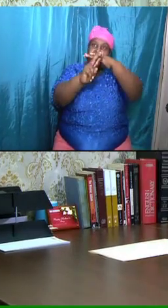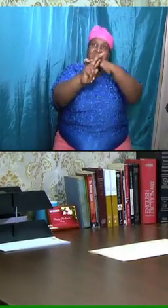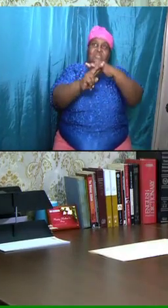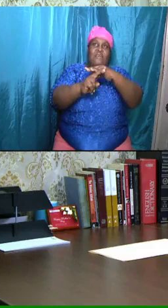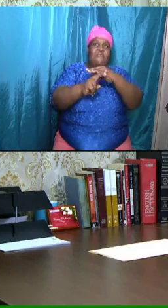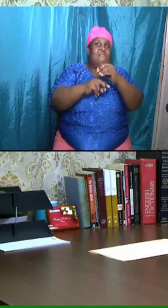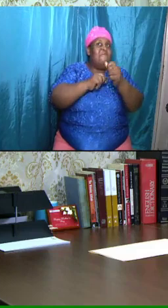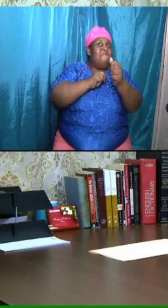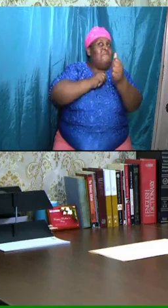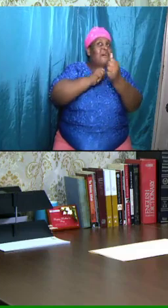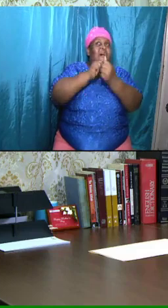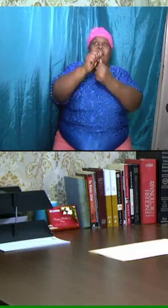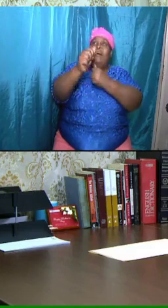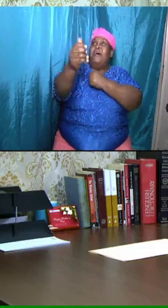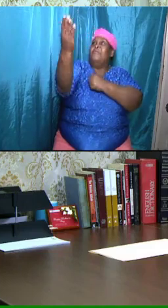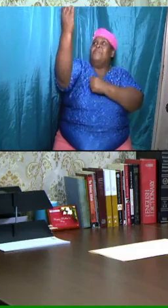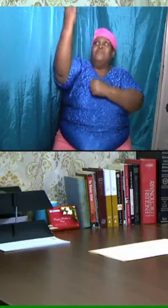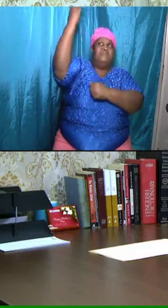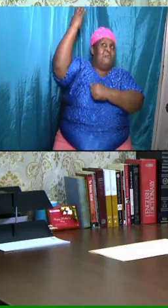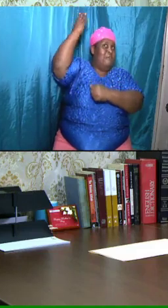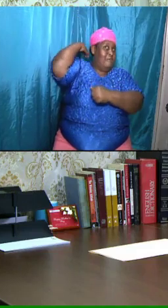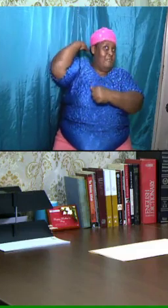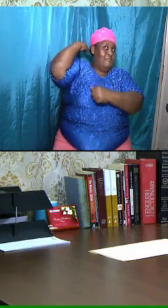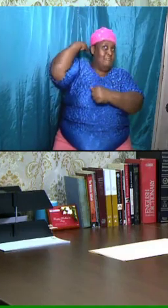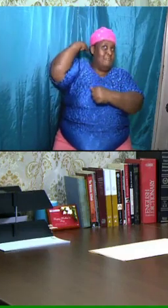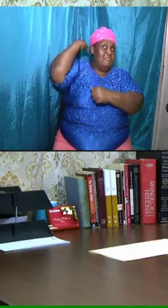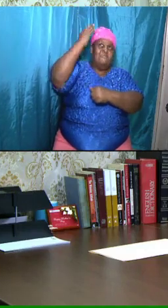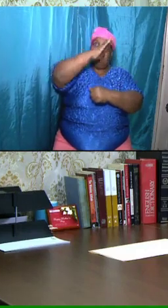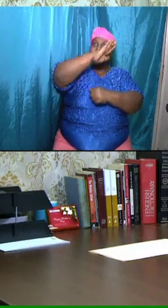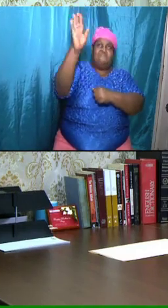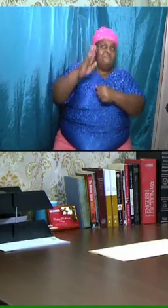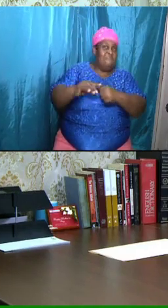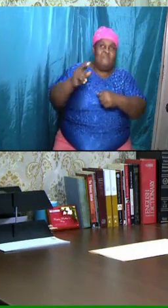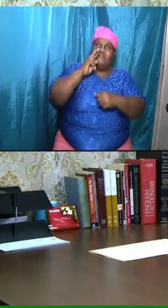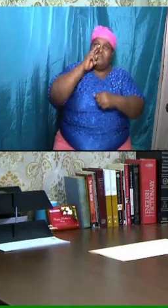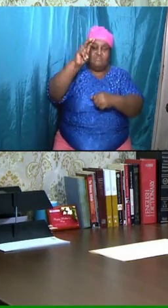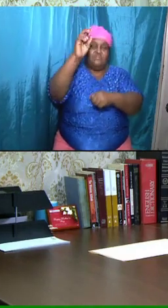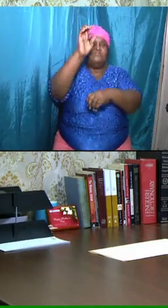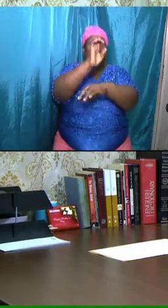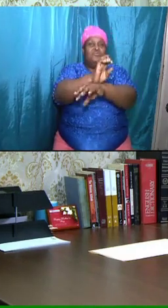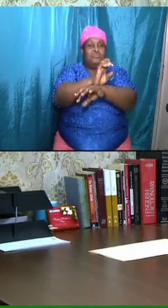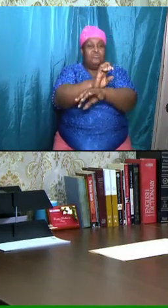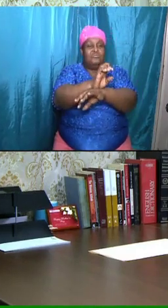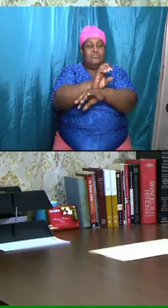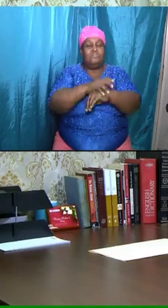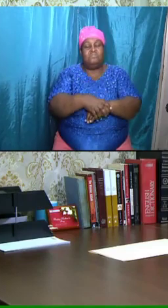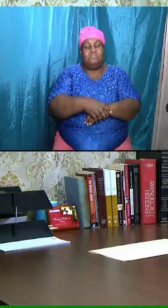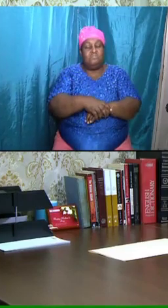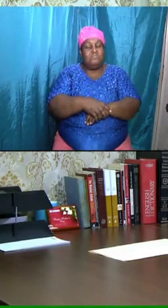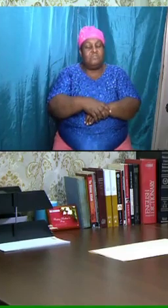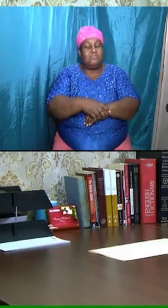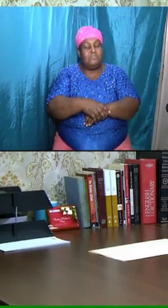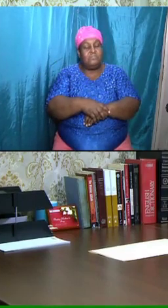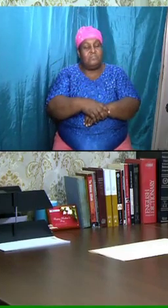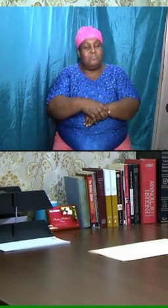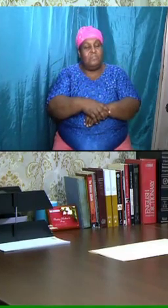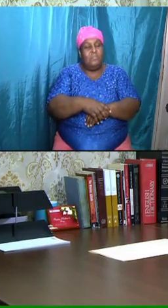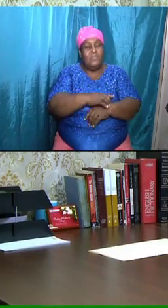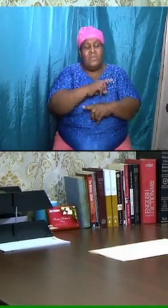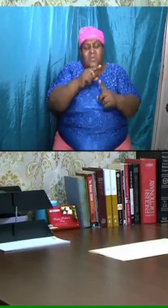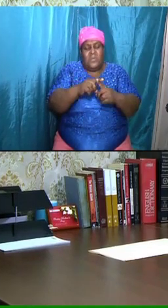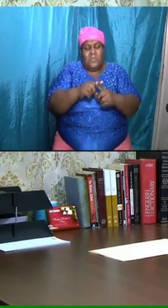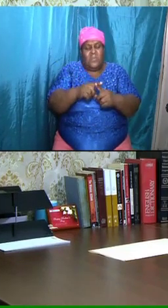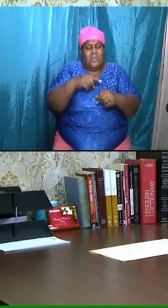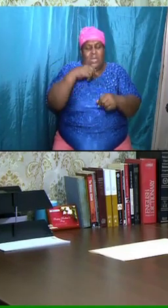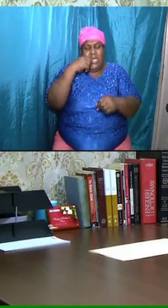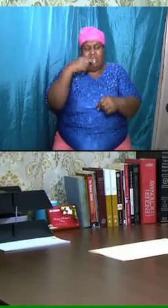he did not see the church. And so when we talk about the church, brethren, beloved,